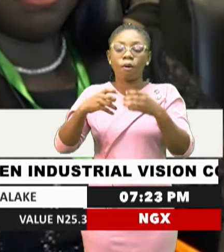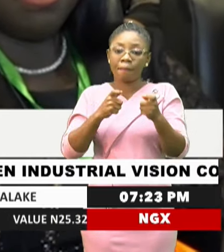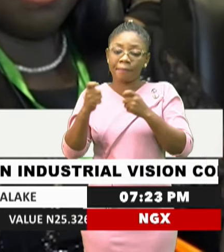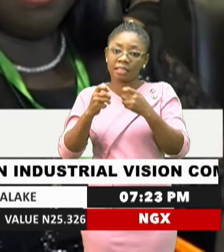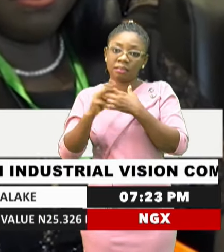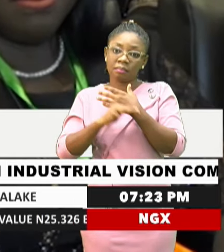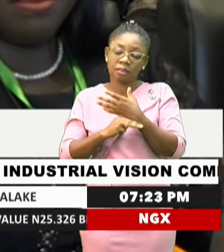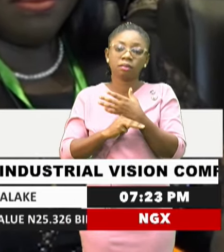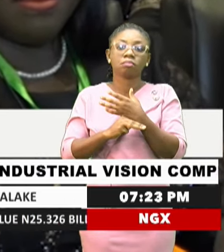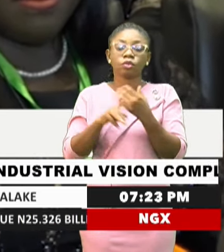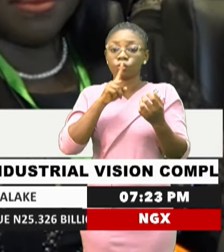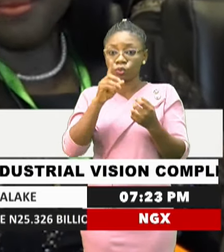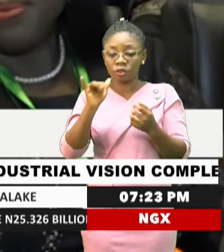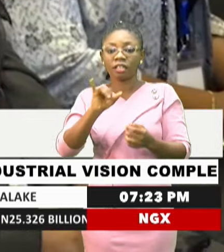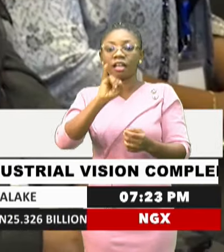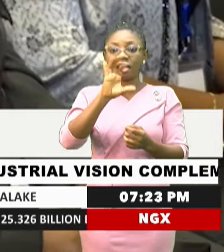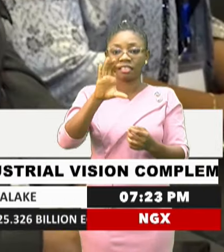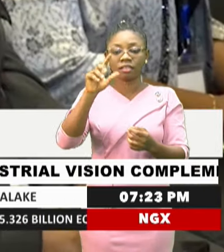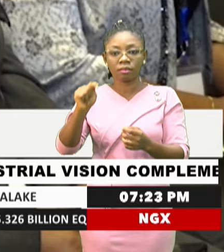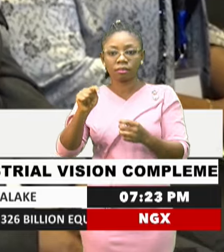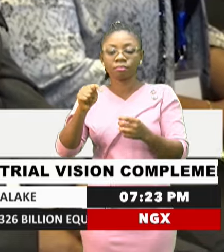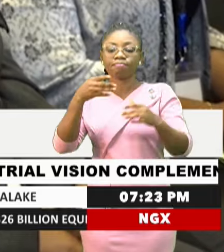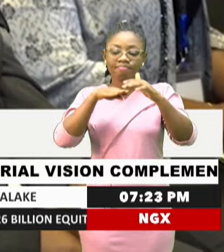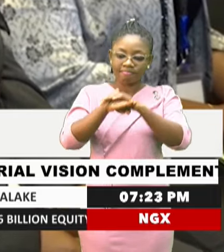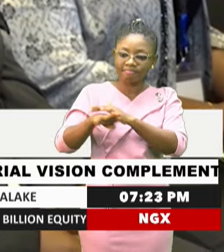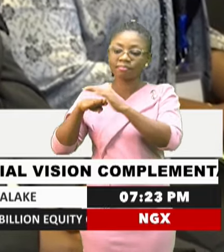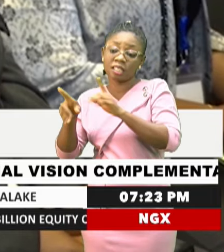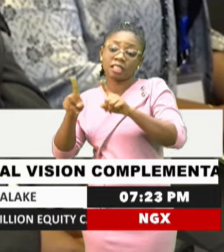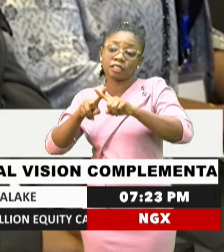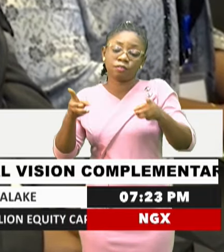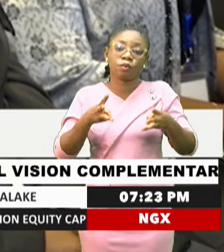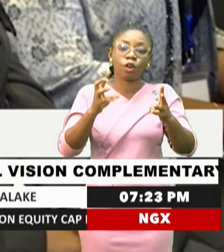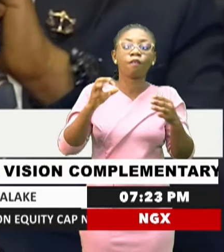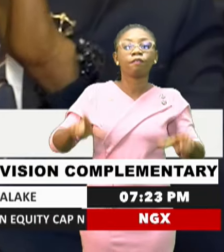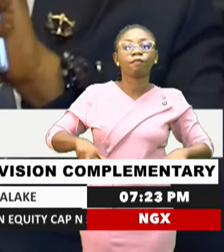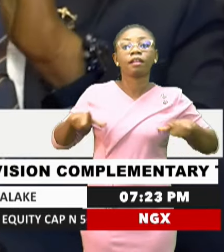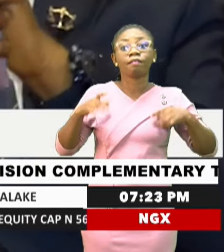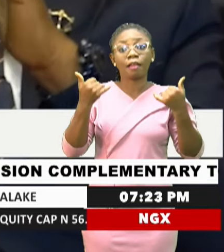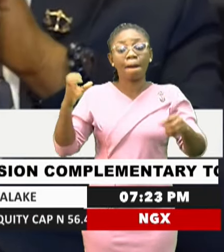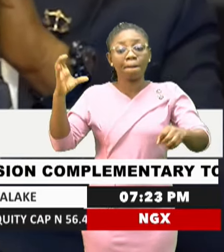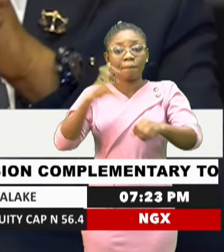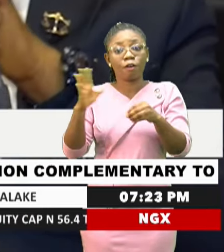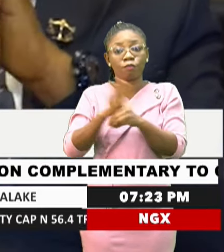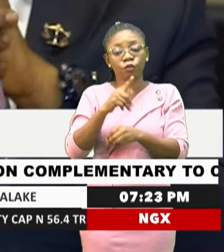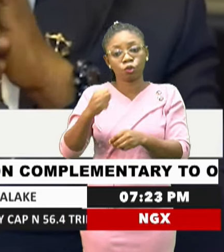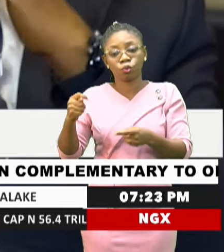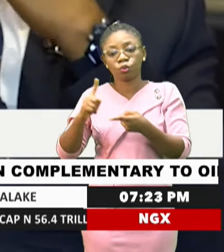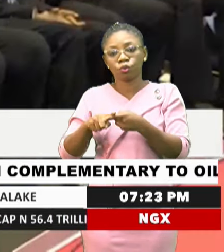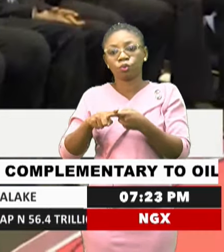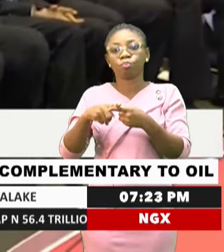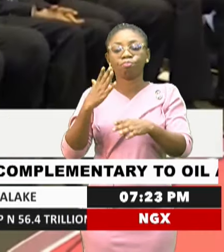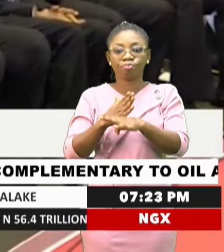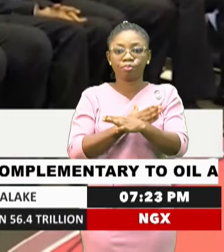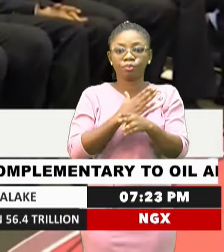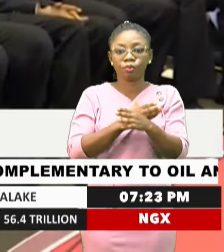Of a fact, ICT penetrates all aspects of life and is now a powerful tool to increase transparency, court efficiency,